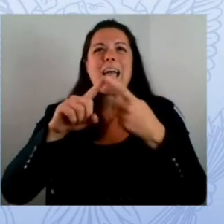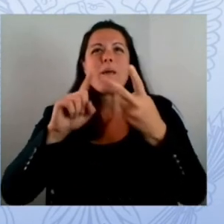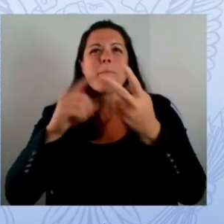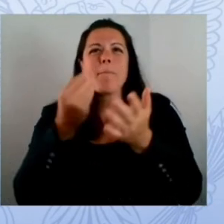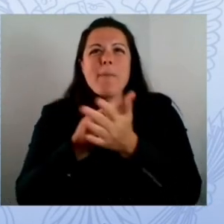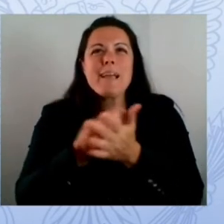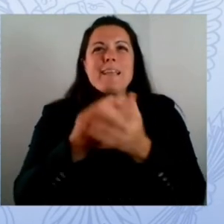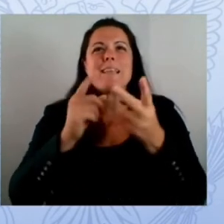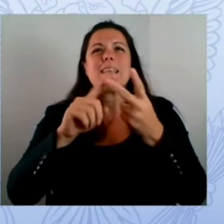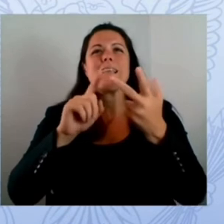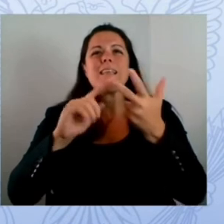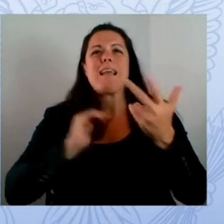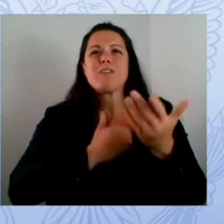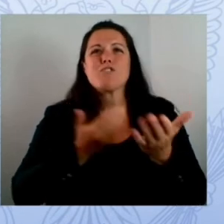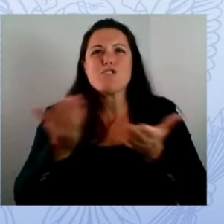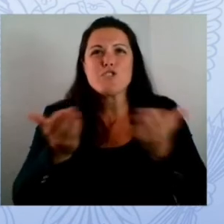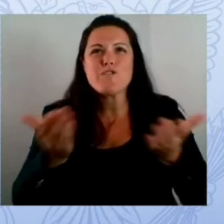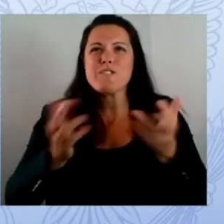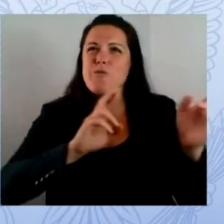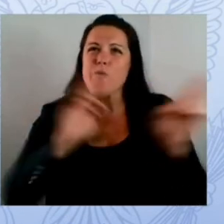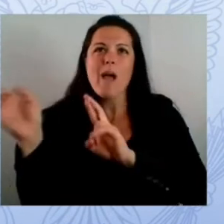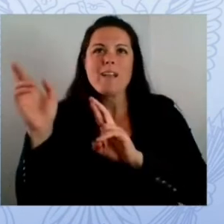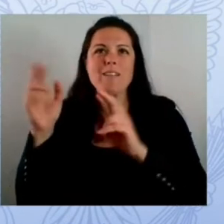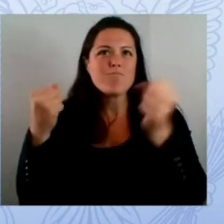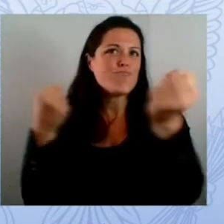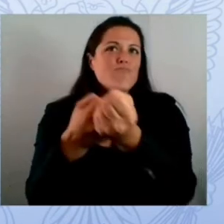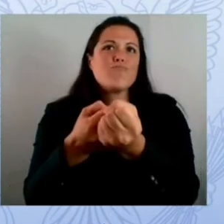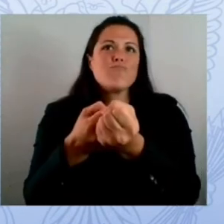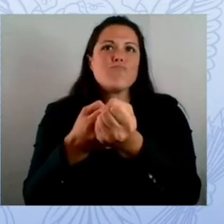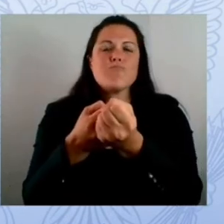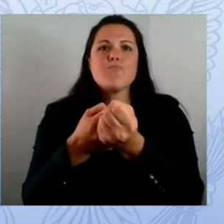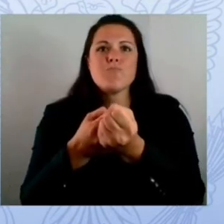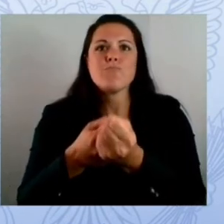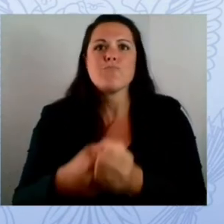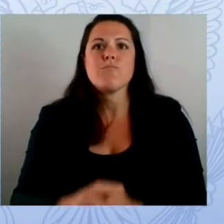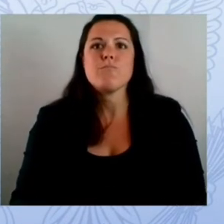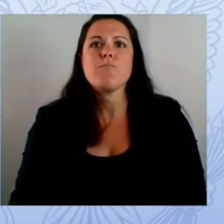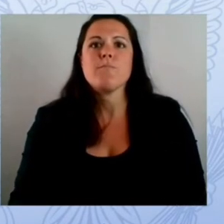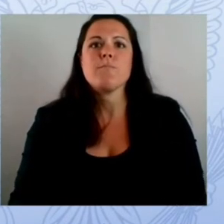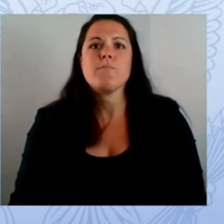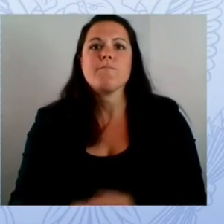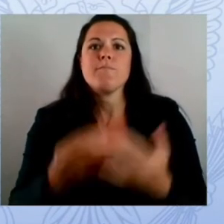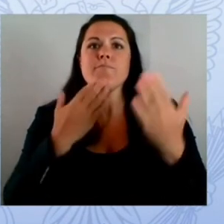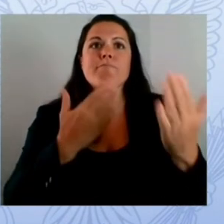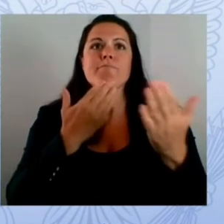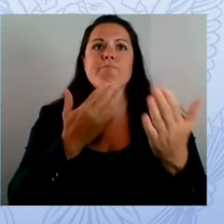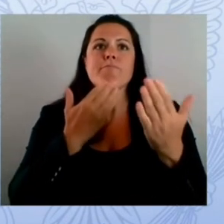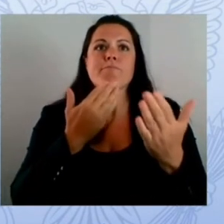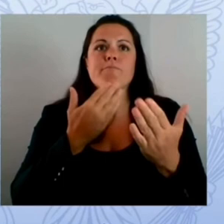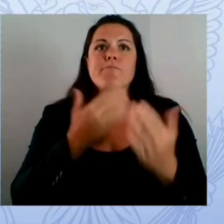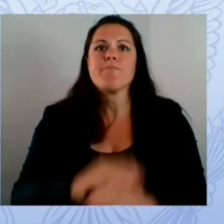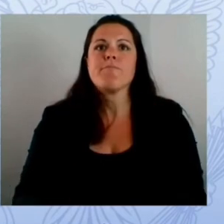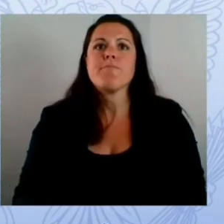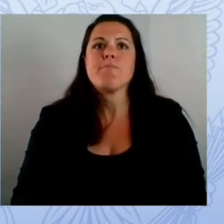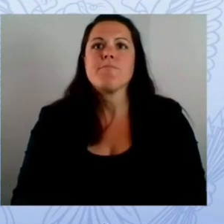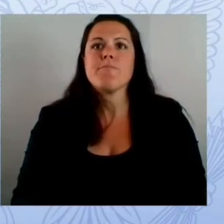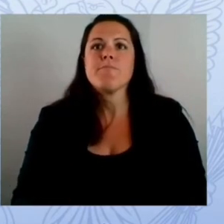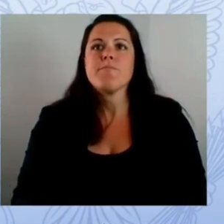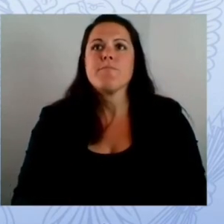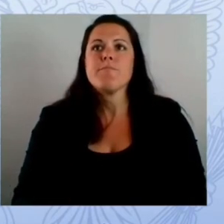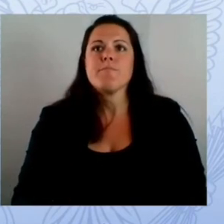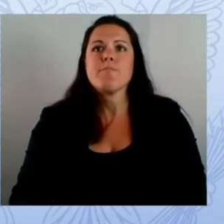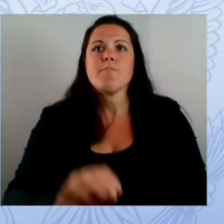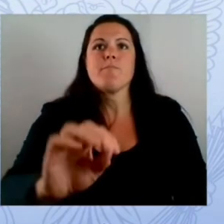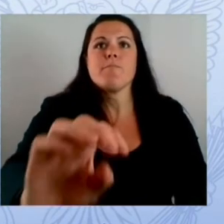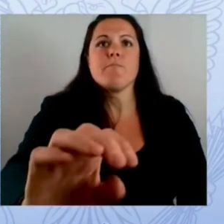turning now to the fcc the chairwoman of the of the fcc couldn't join us once the event was rescheduled so honored